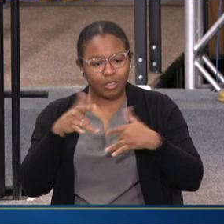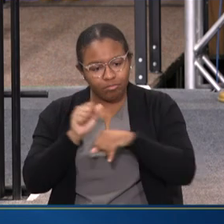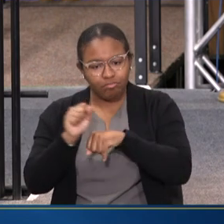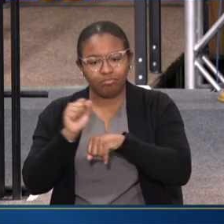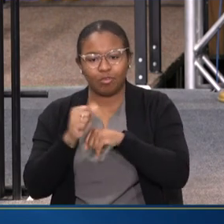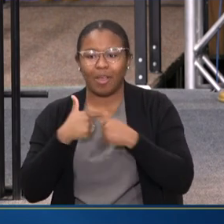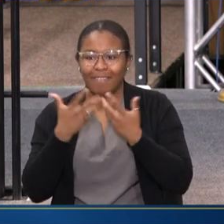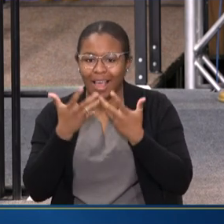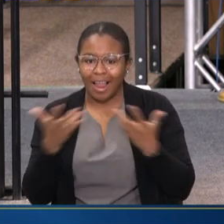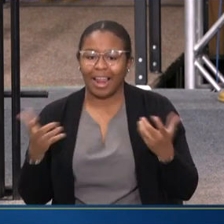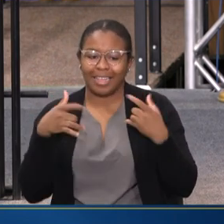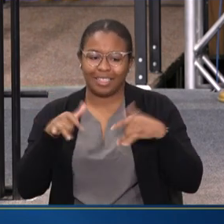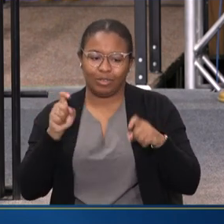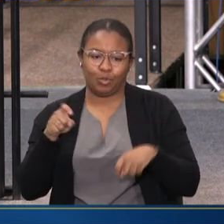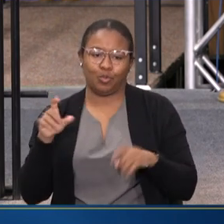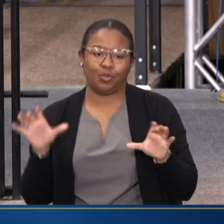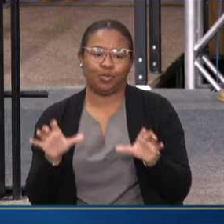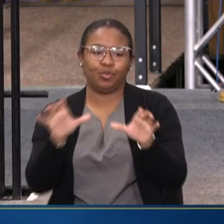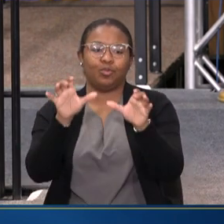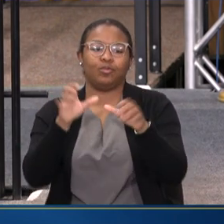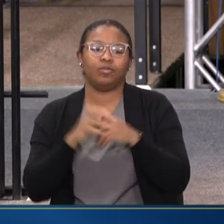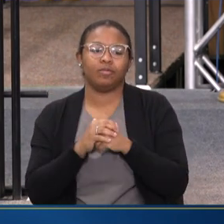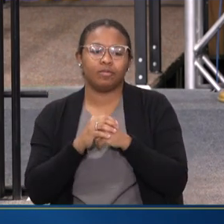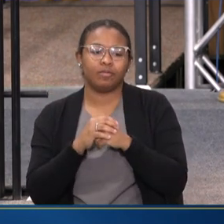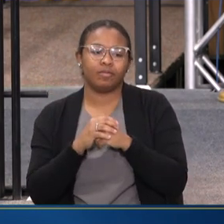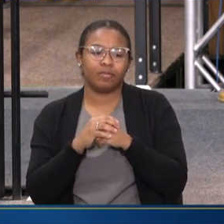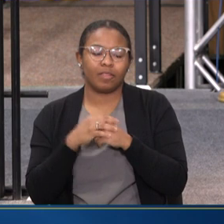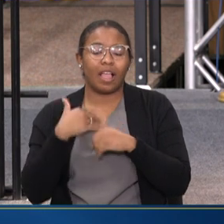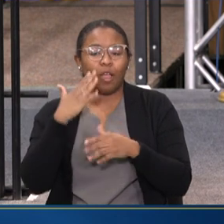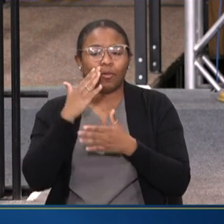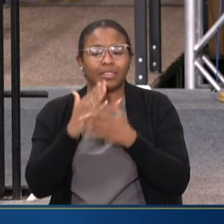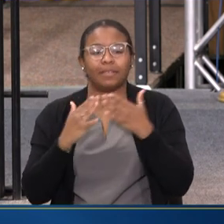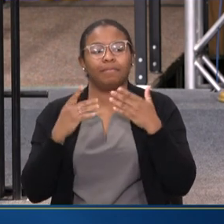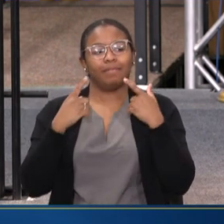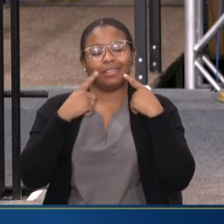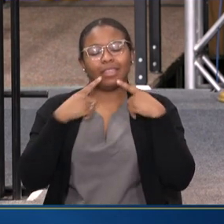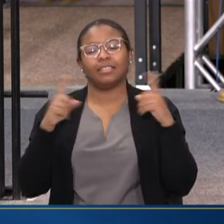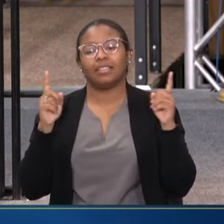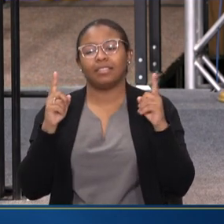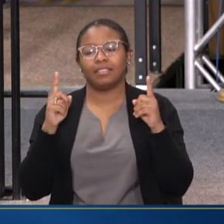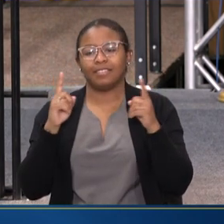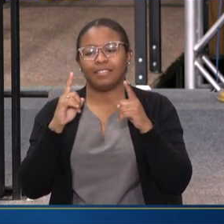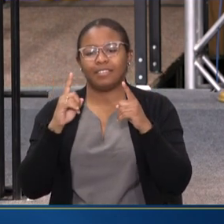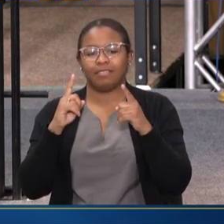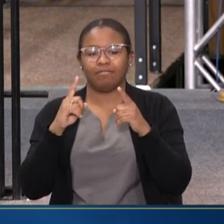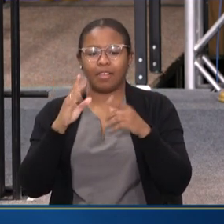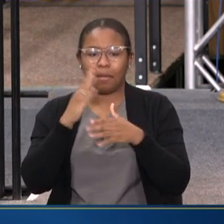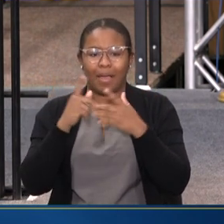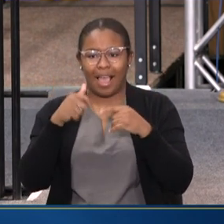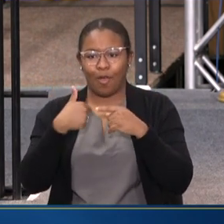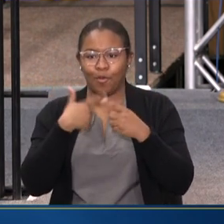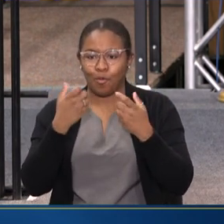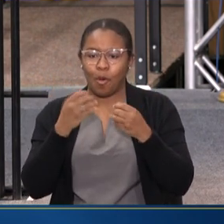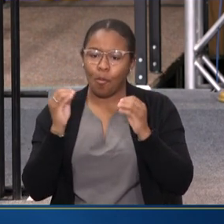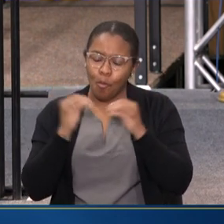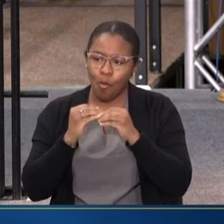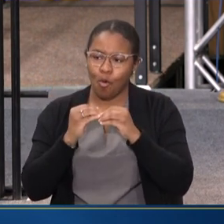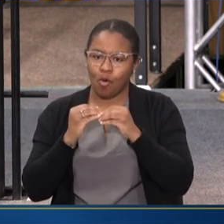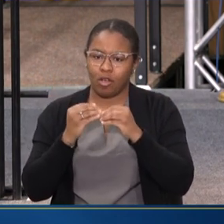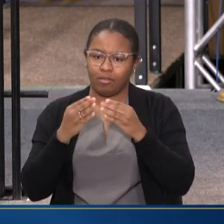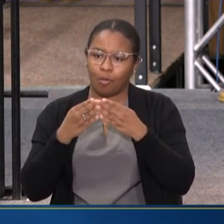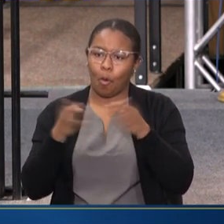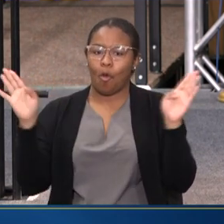HAVE A LOT WE WANT TO DO, AND I WILL MAKE A COUPLE OF ANNOUNCEMENTS ABOUT JUST HOW WIDE OPEN WE WANT THAT DOOR TO BE FOR YOU.